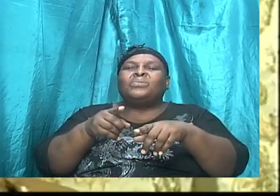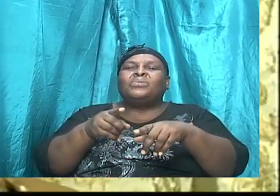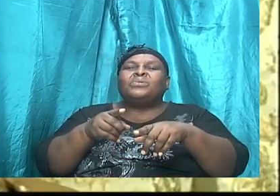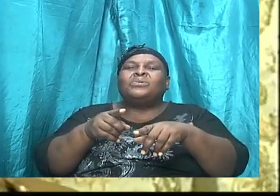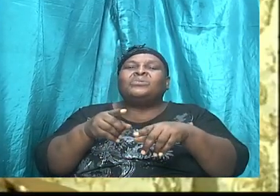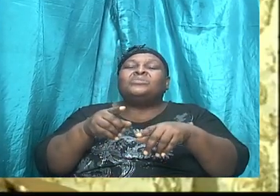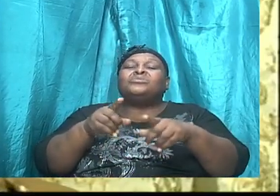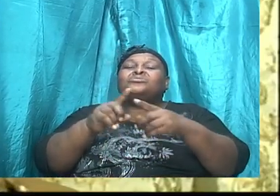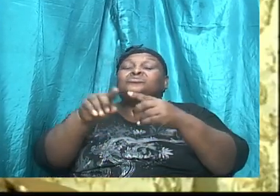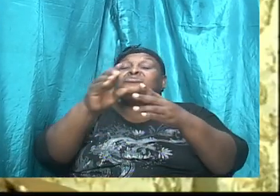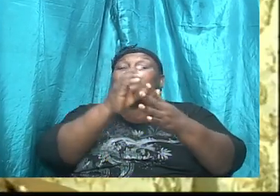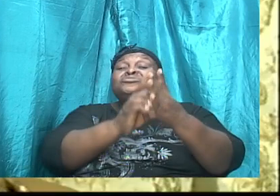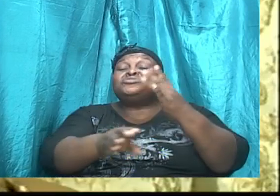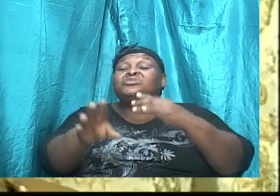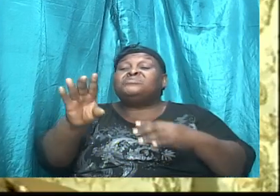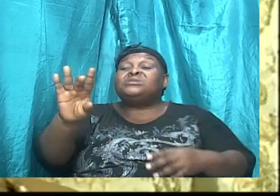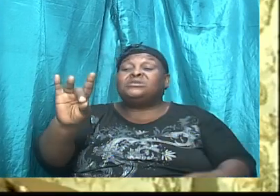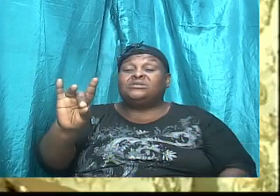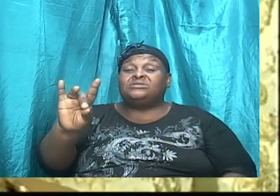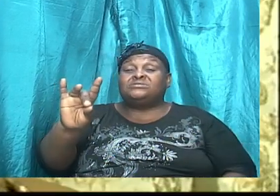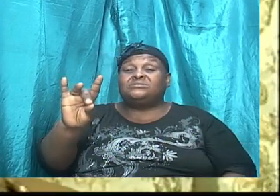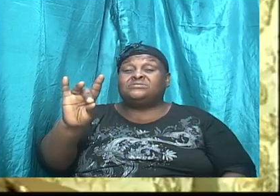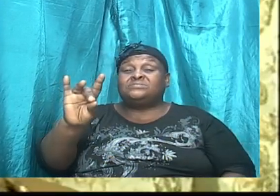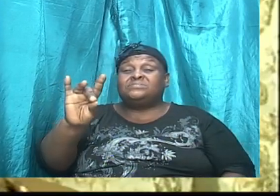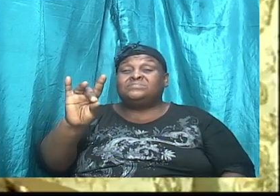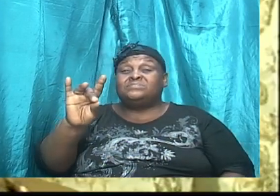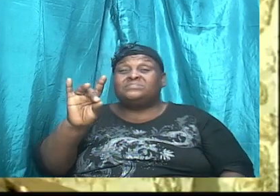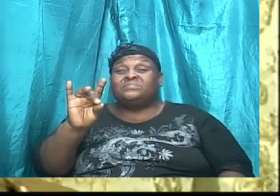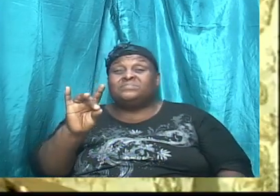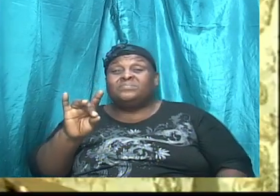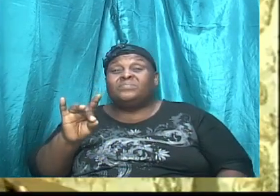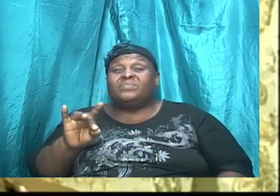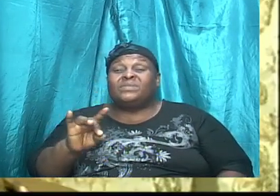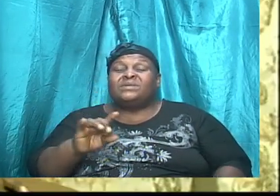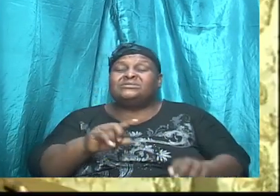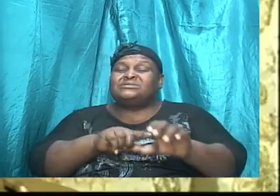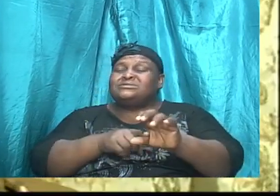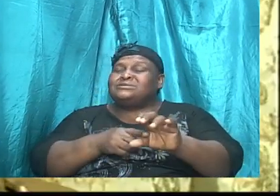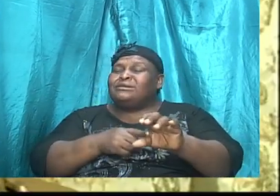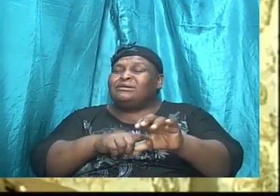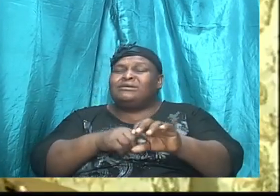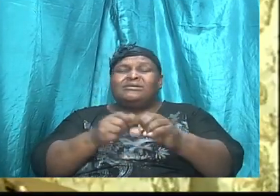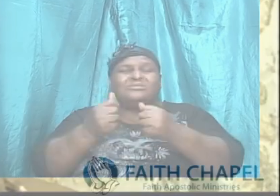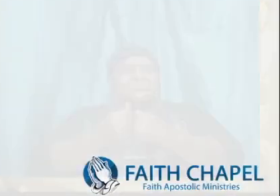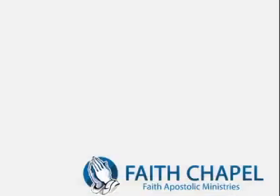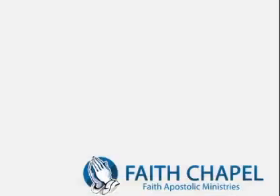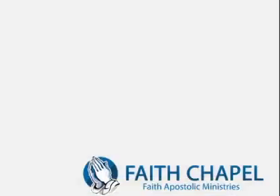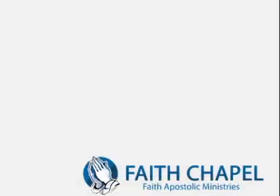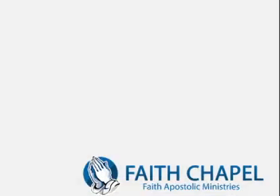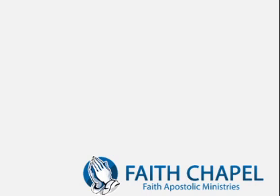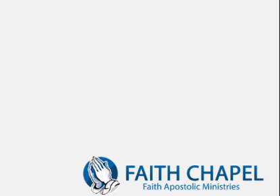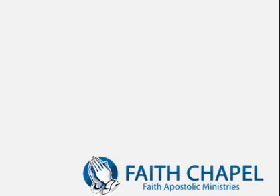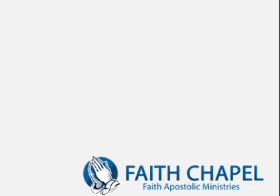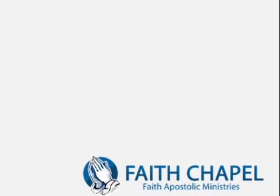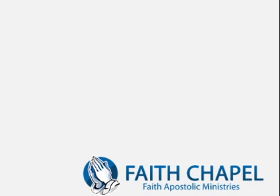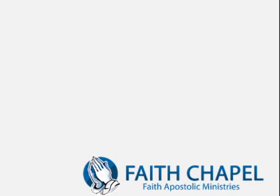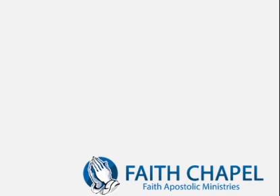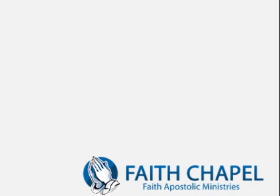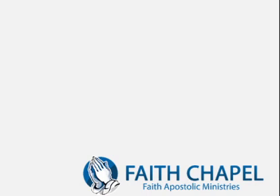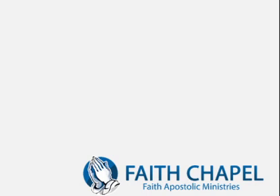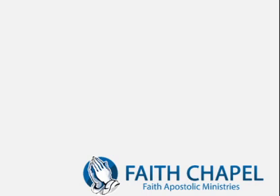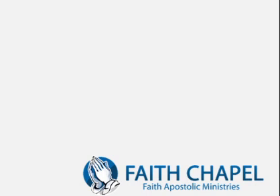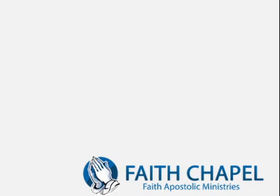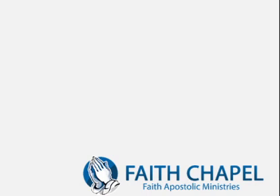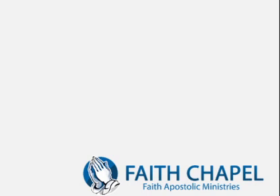And now, Romans chapter 8, as I said before, starts with an emphatic declaration that there is